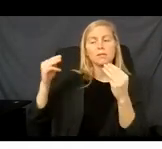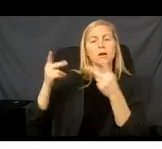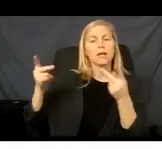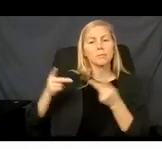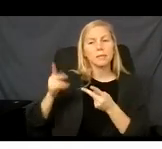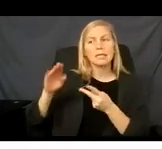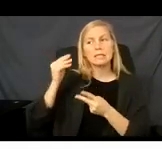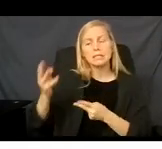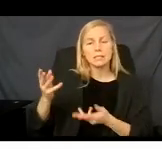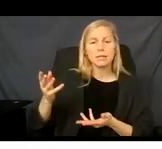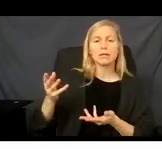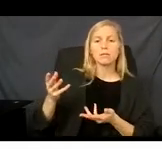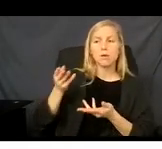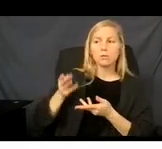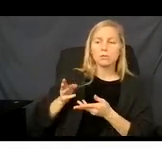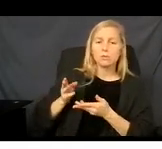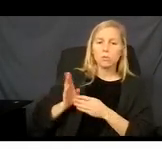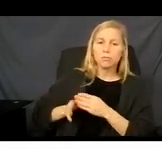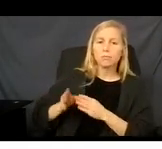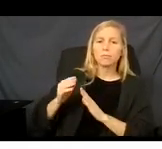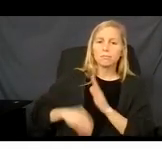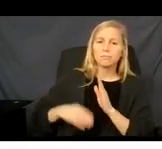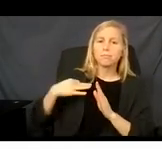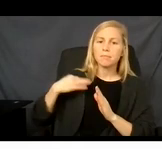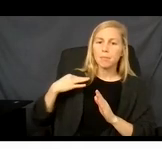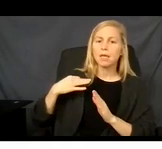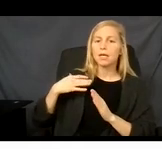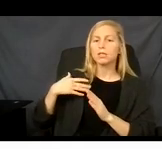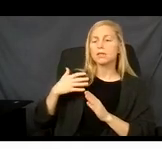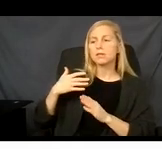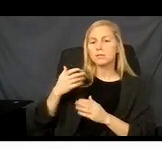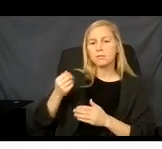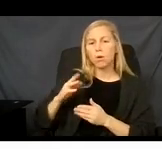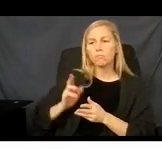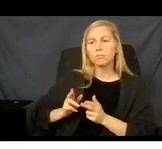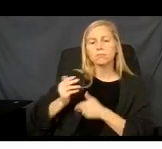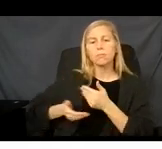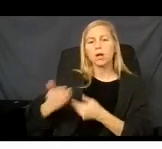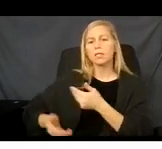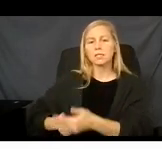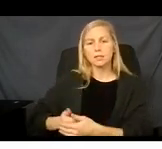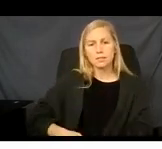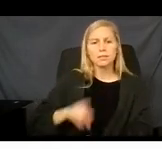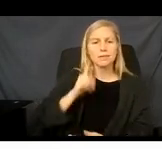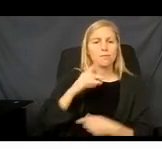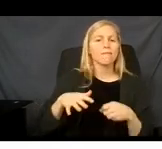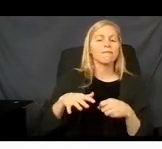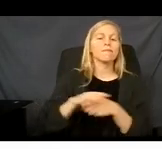one of the three ways I've explained to complete the actual Medicaid application to get the full eligibility.